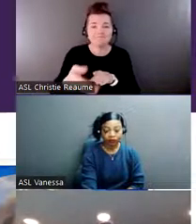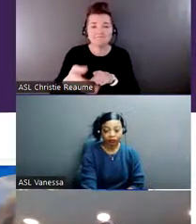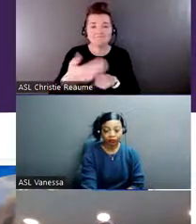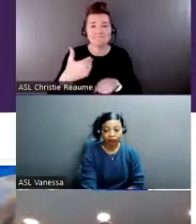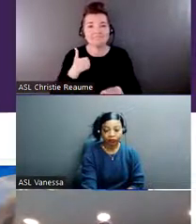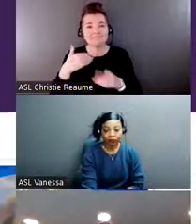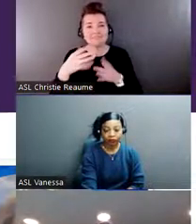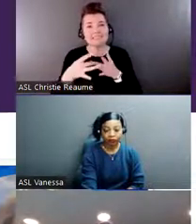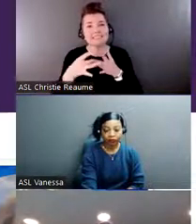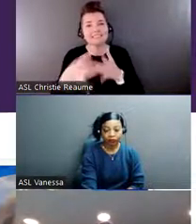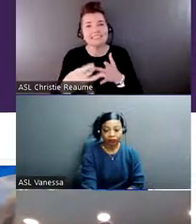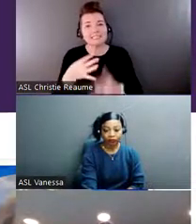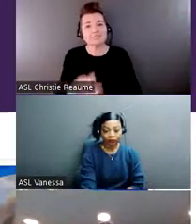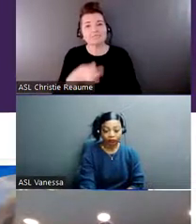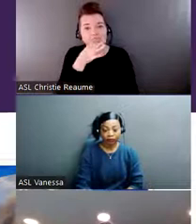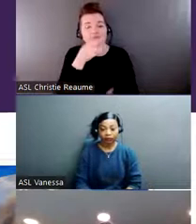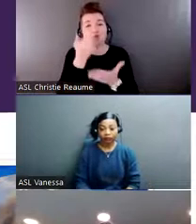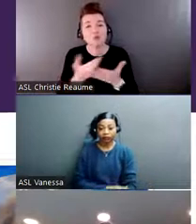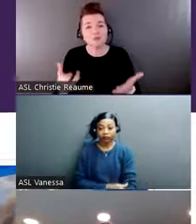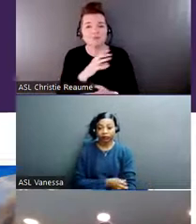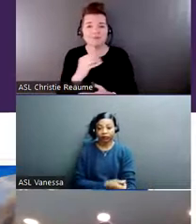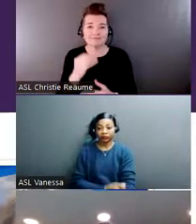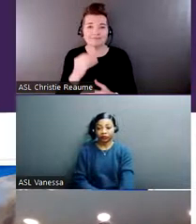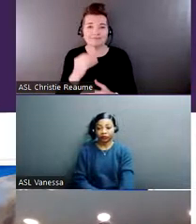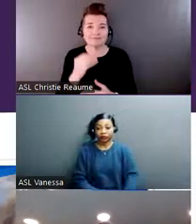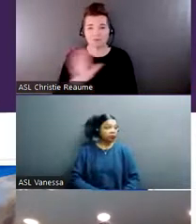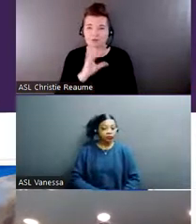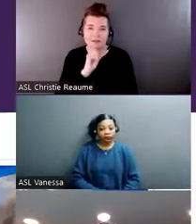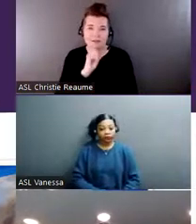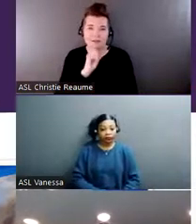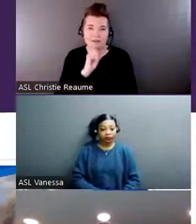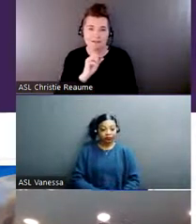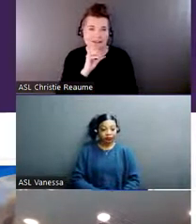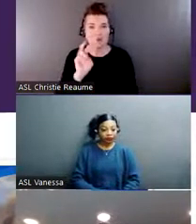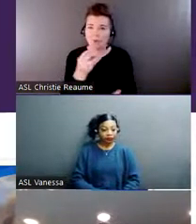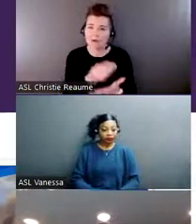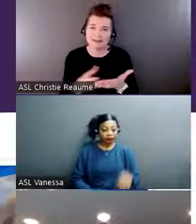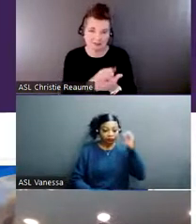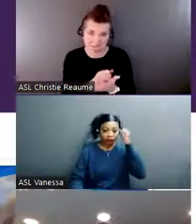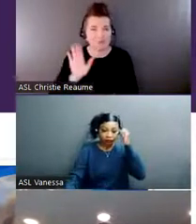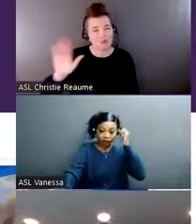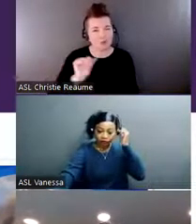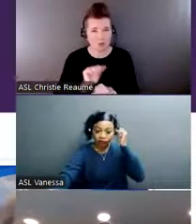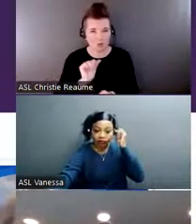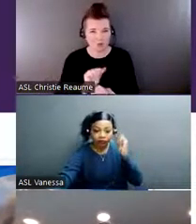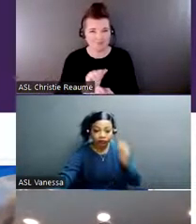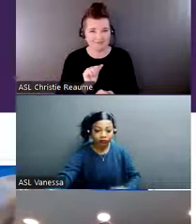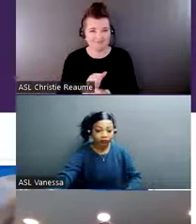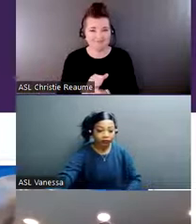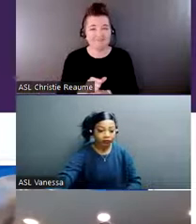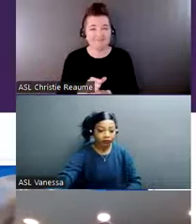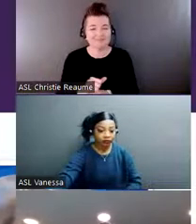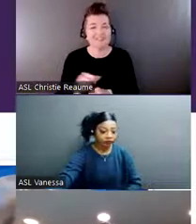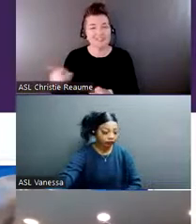information, regardless of a people's age and income, which gives us to her work that she's dealing with, working with older adults.